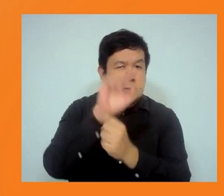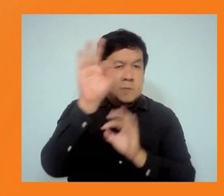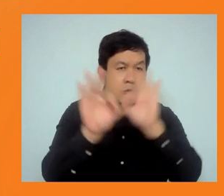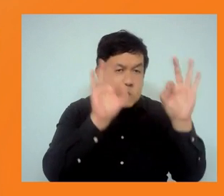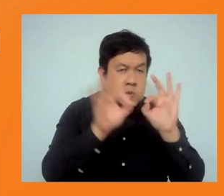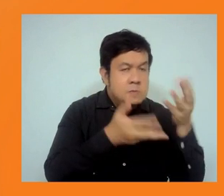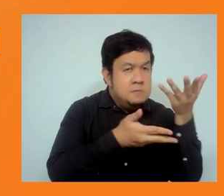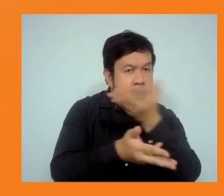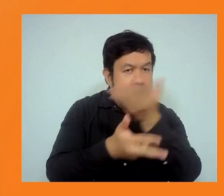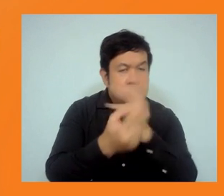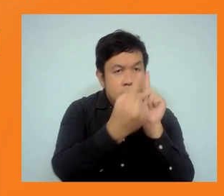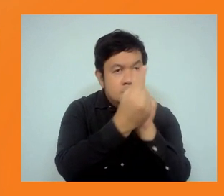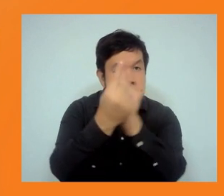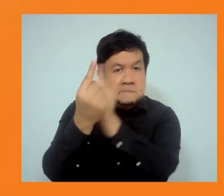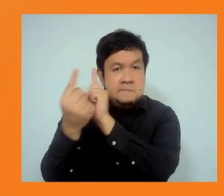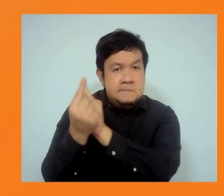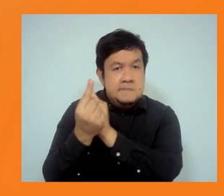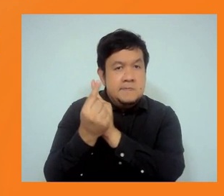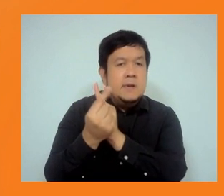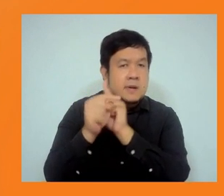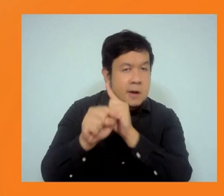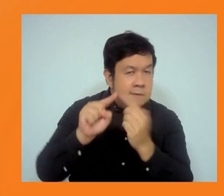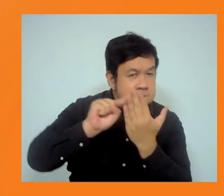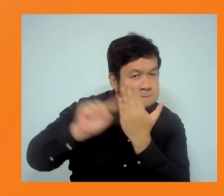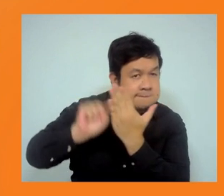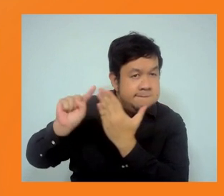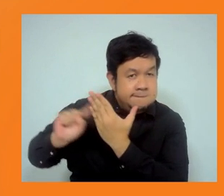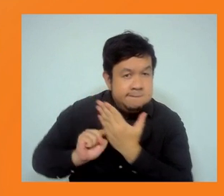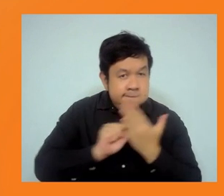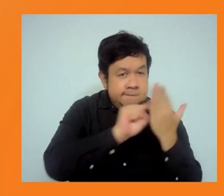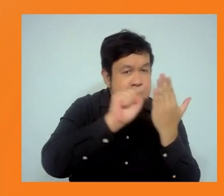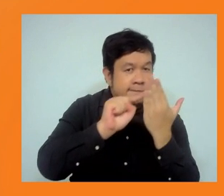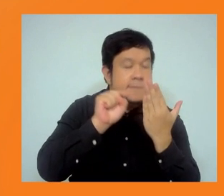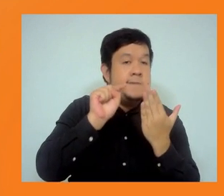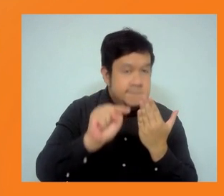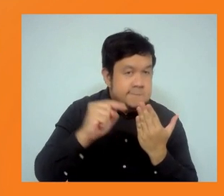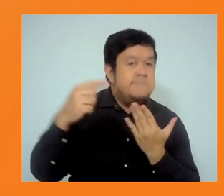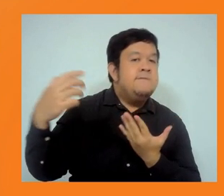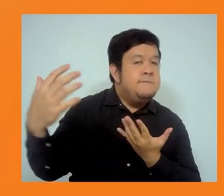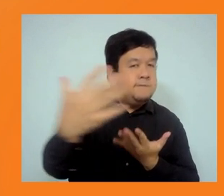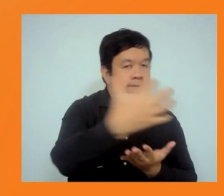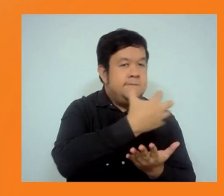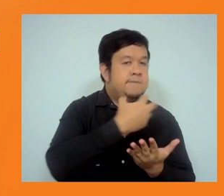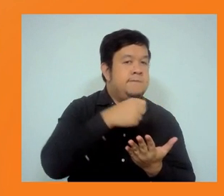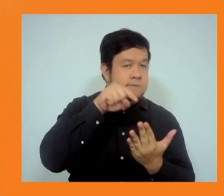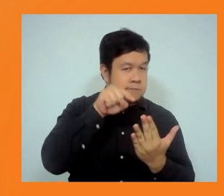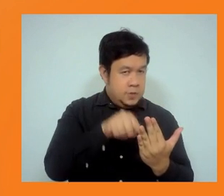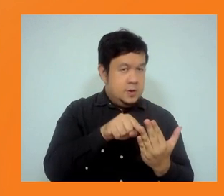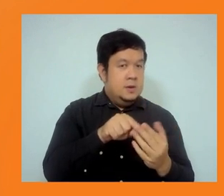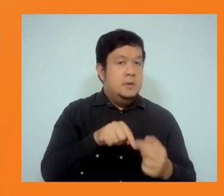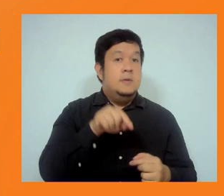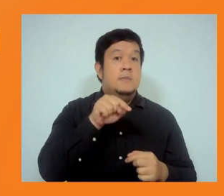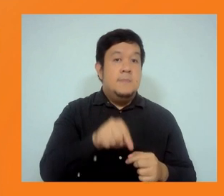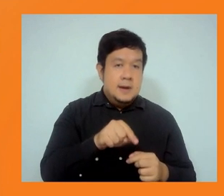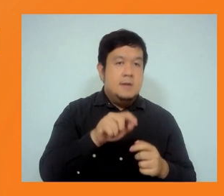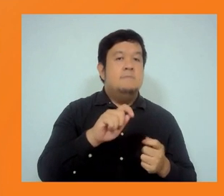and we're looking at the inputs that you've provided and feeding those in to the ongoing drafting process. So that's a bit of